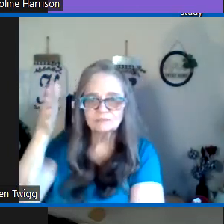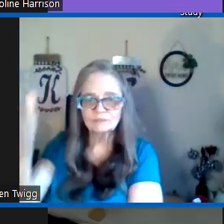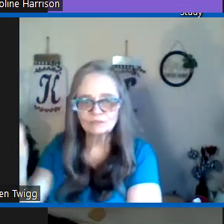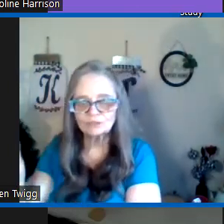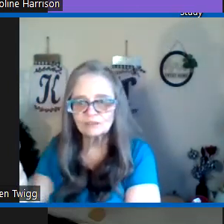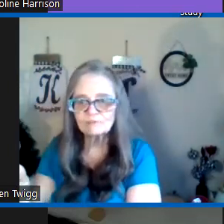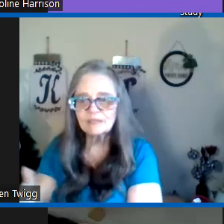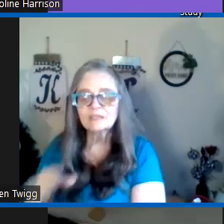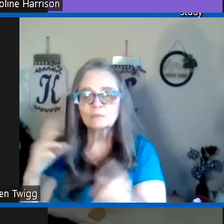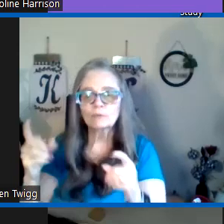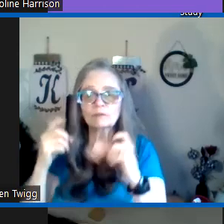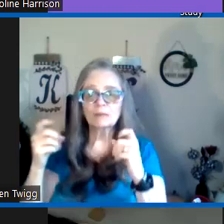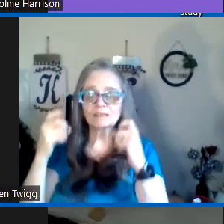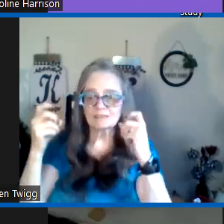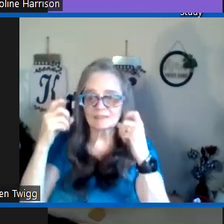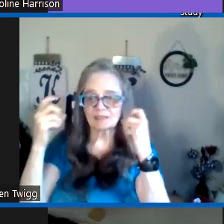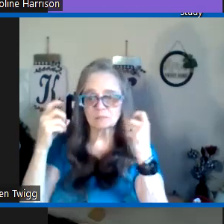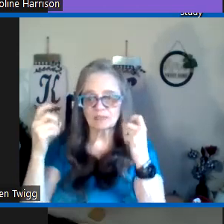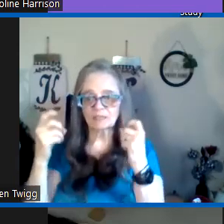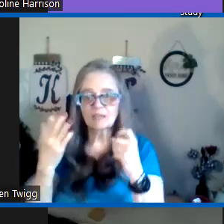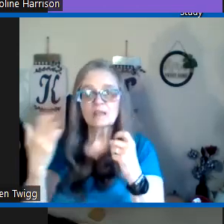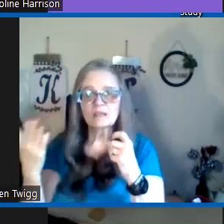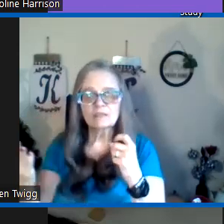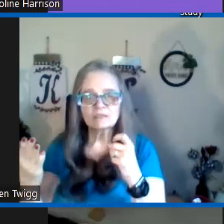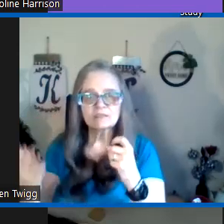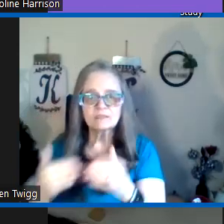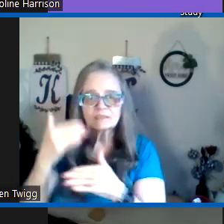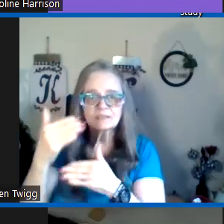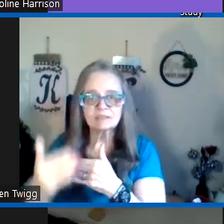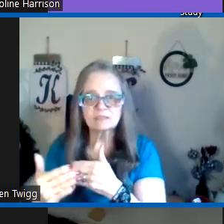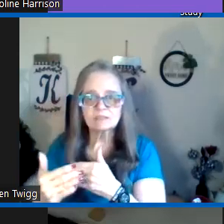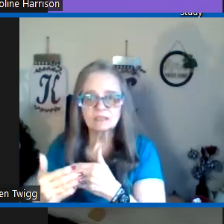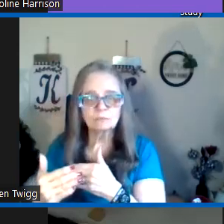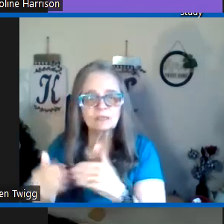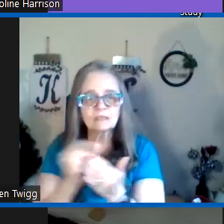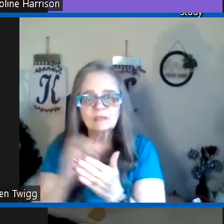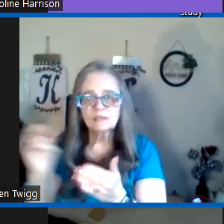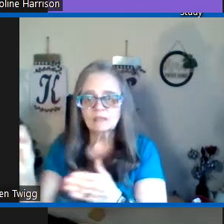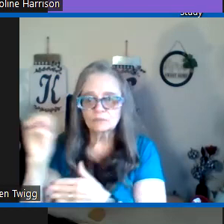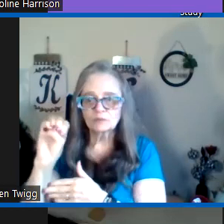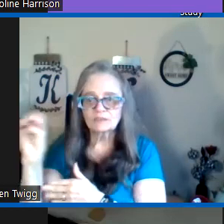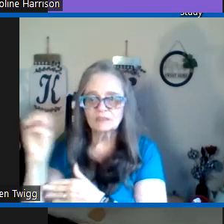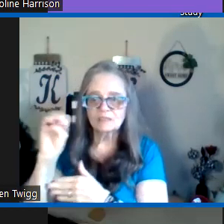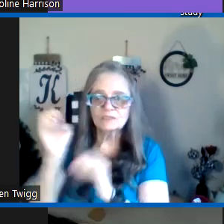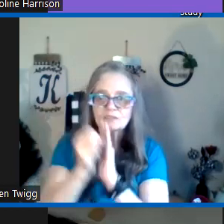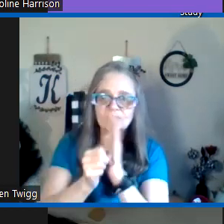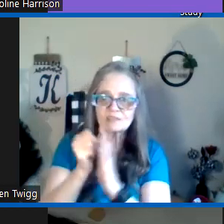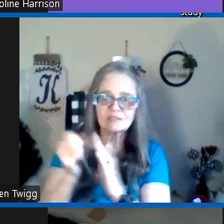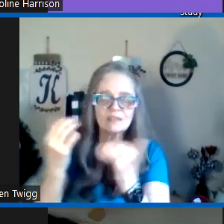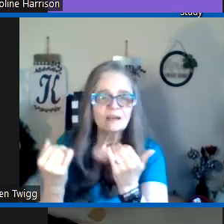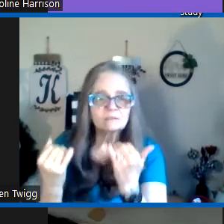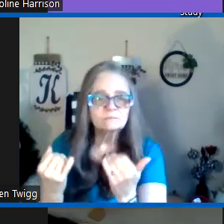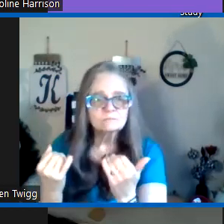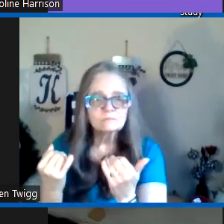coming in the future and we were about to celebrate this this next week as we're in the Easter